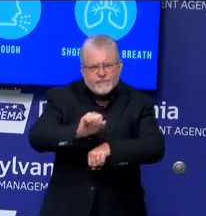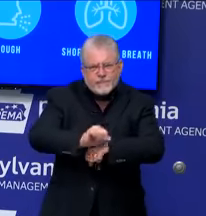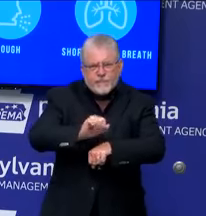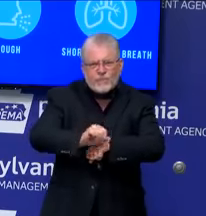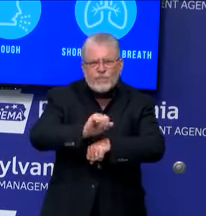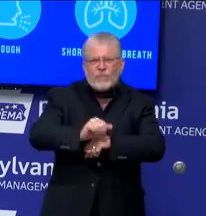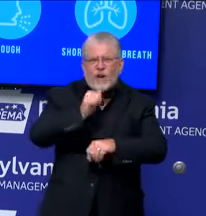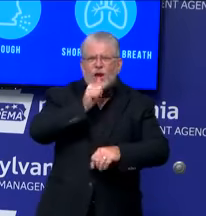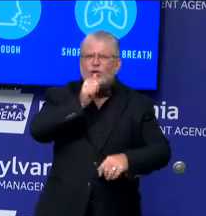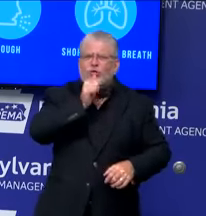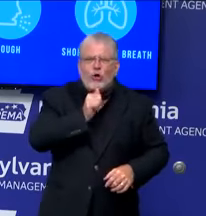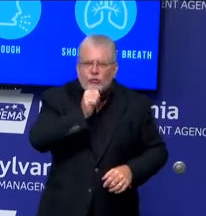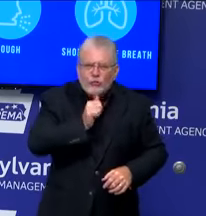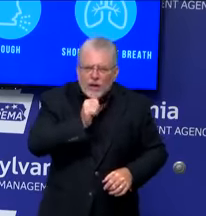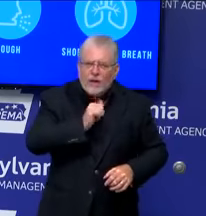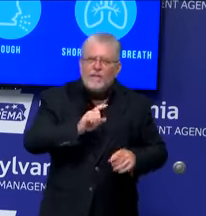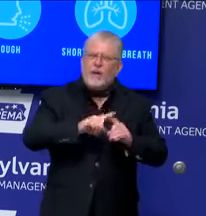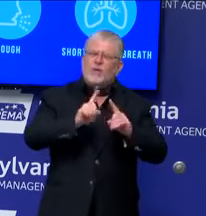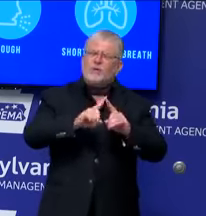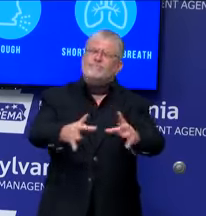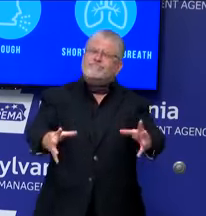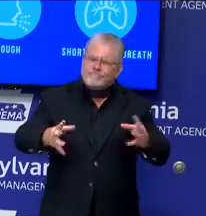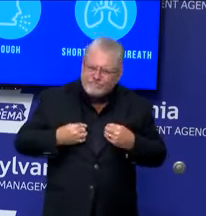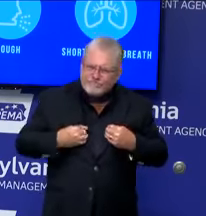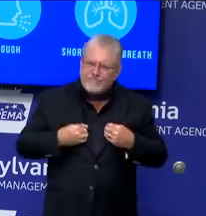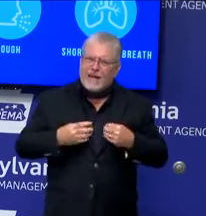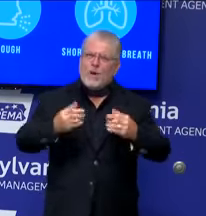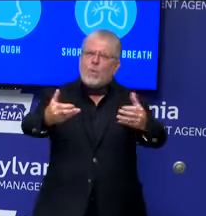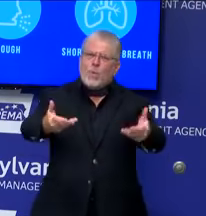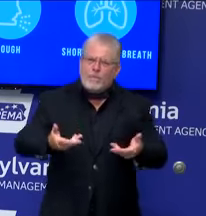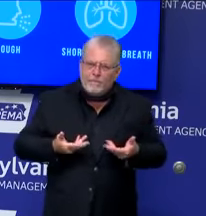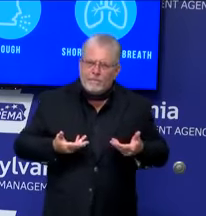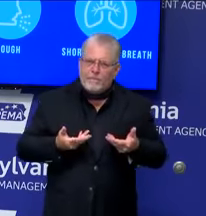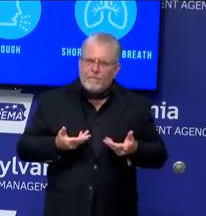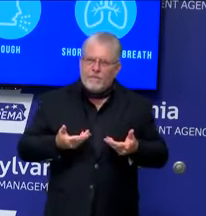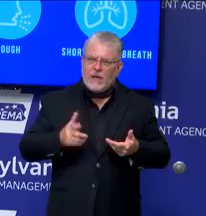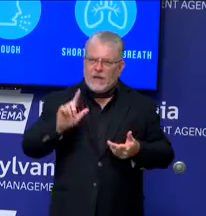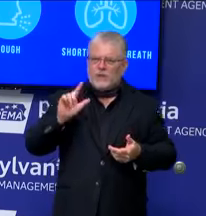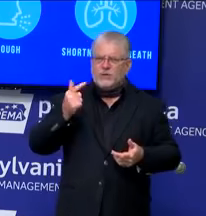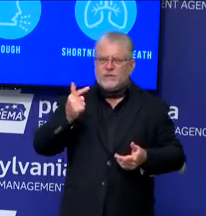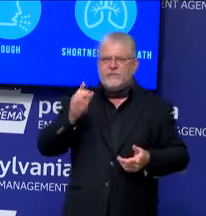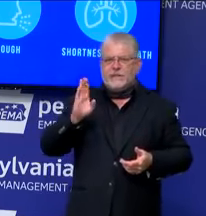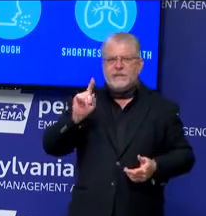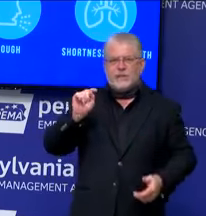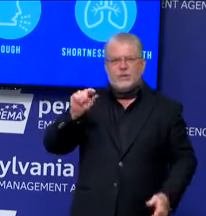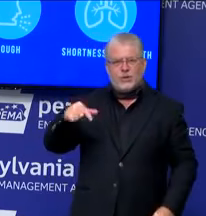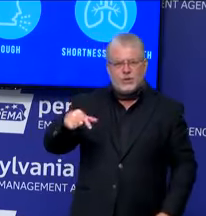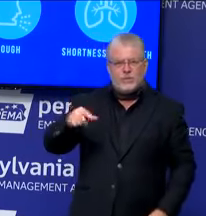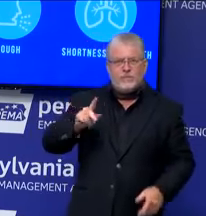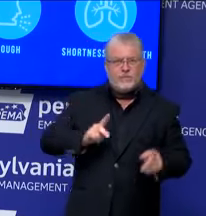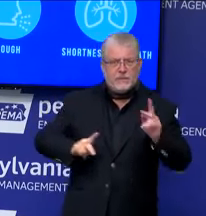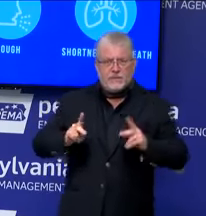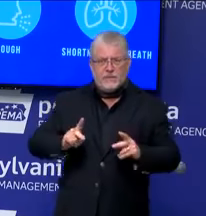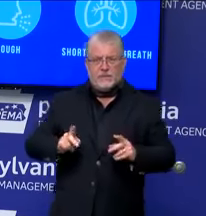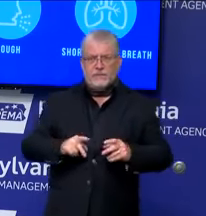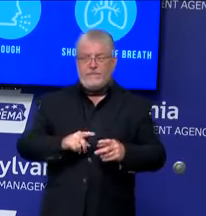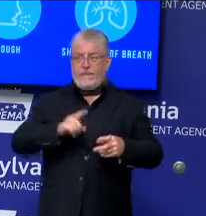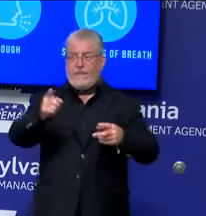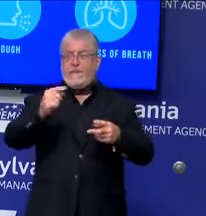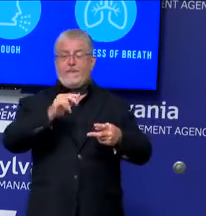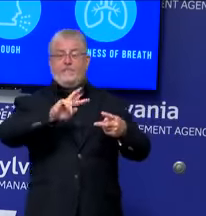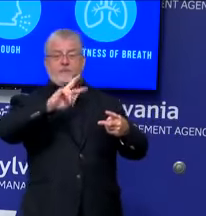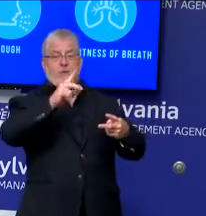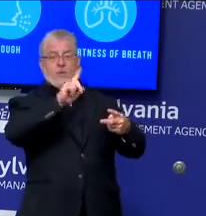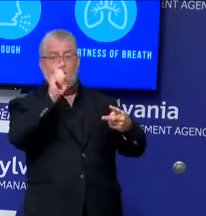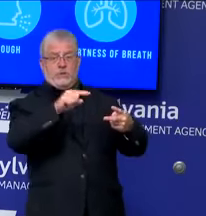welcoming environment for LGBTQ individuals. Okay. And my second question is just about nursing homes. You say that you're